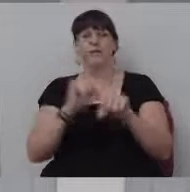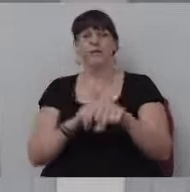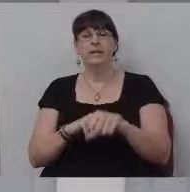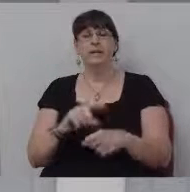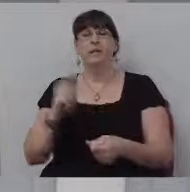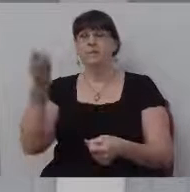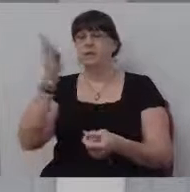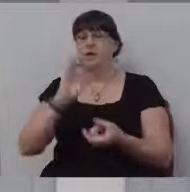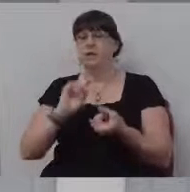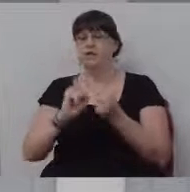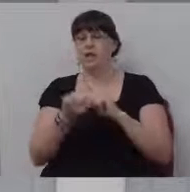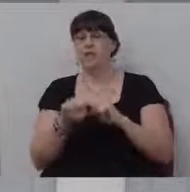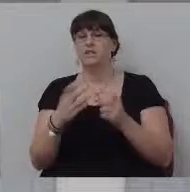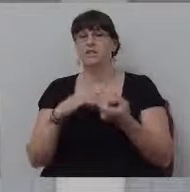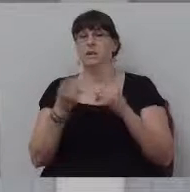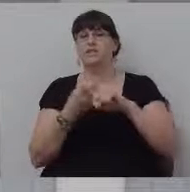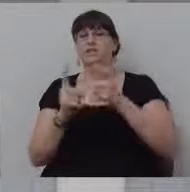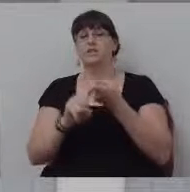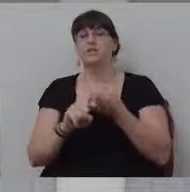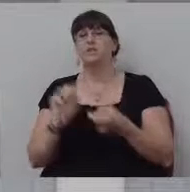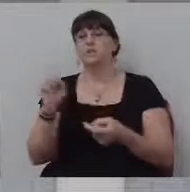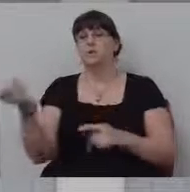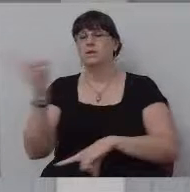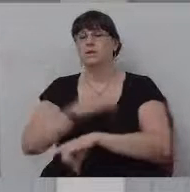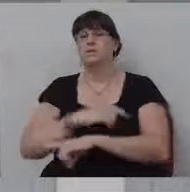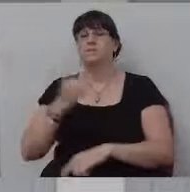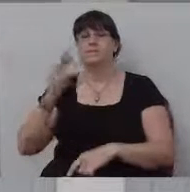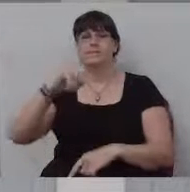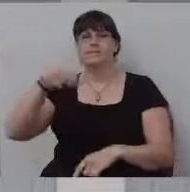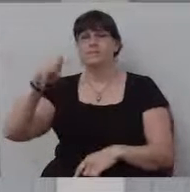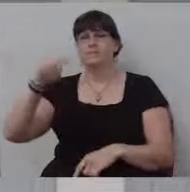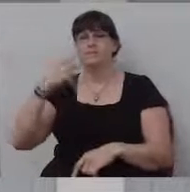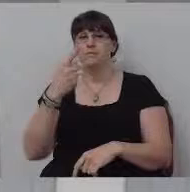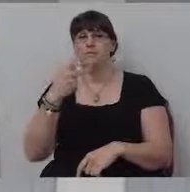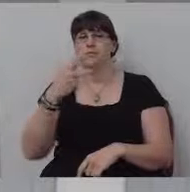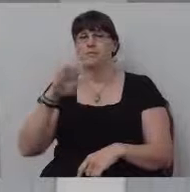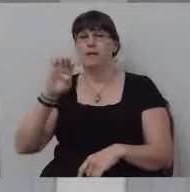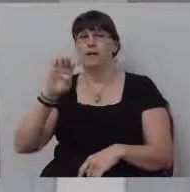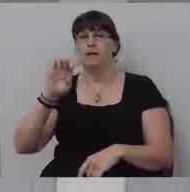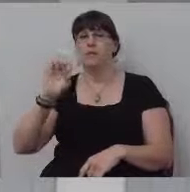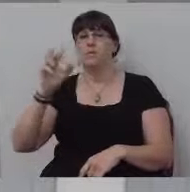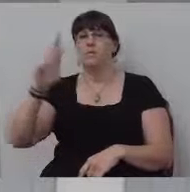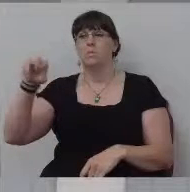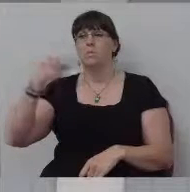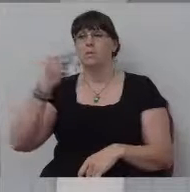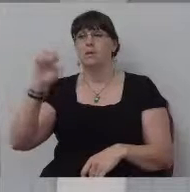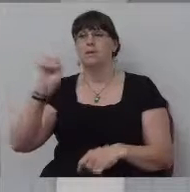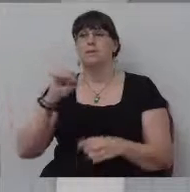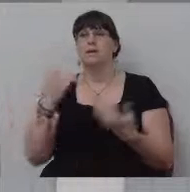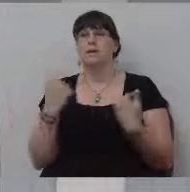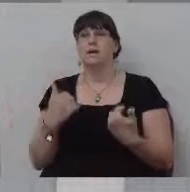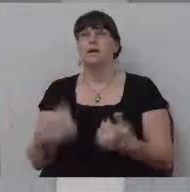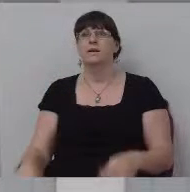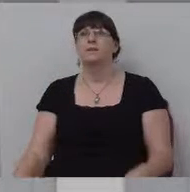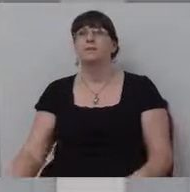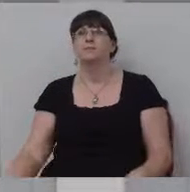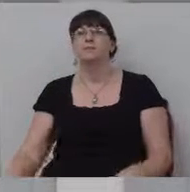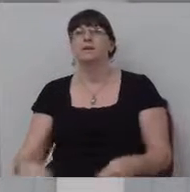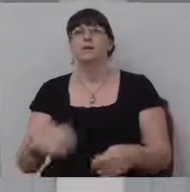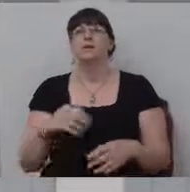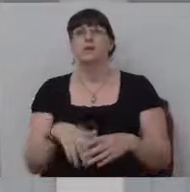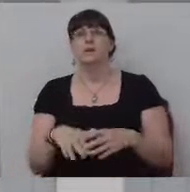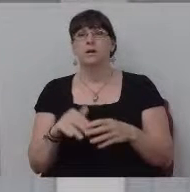friendships, and all of those kind of things. One day, Mike Riggs and I got into, I don't want to talk about a